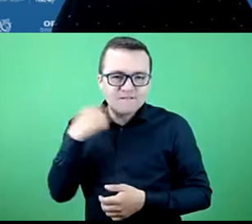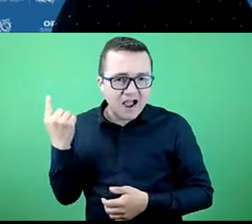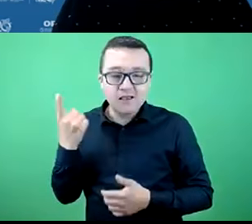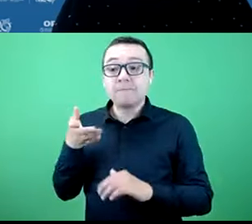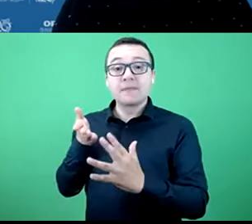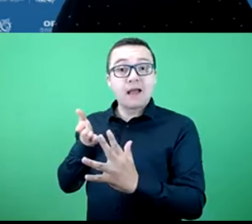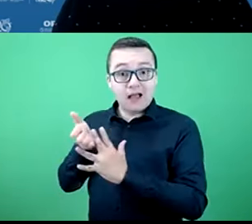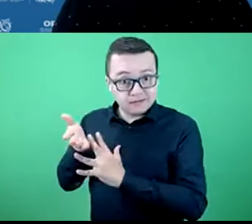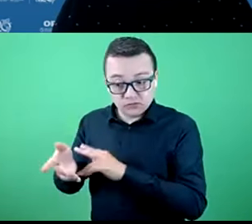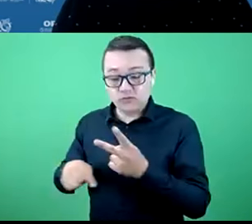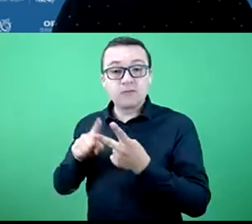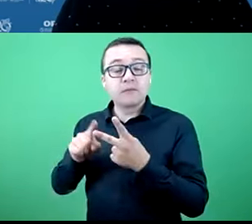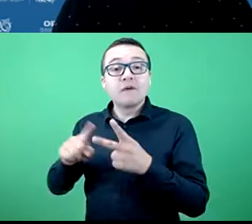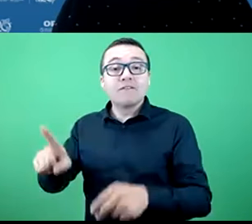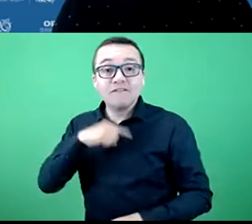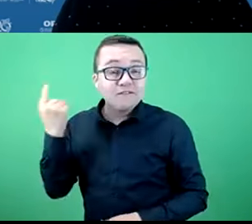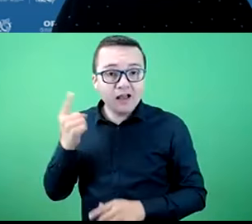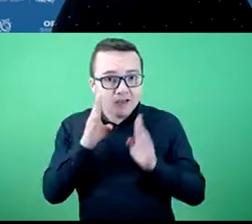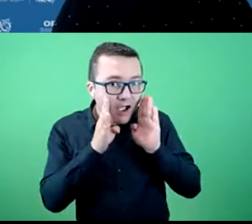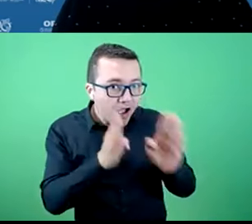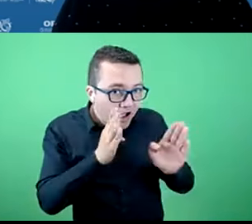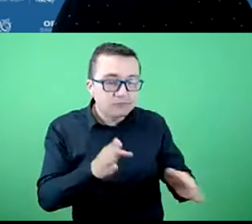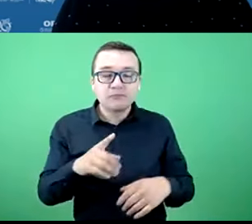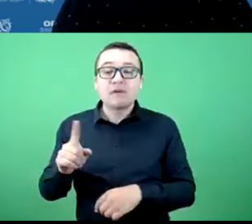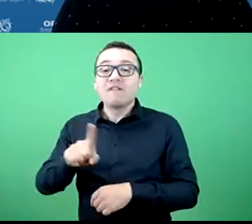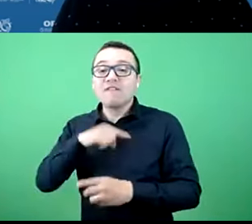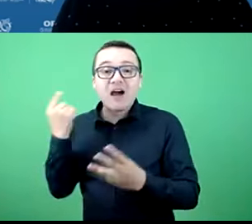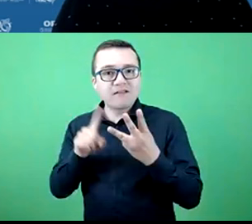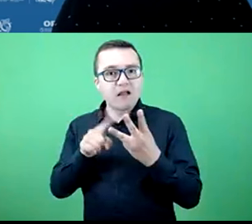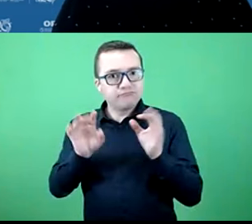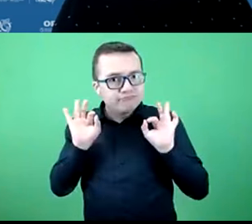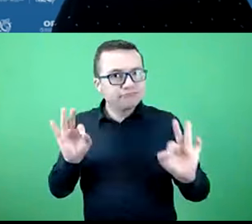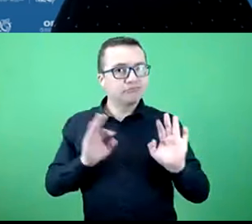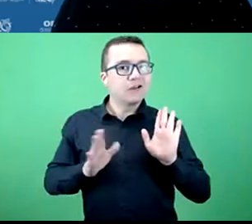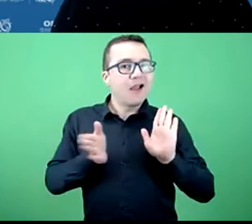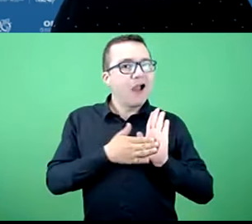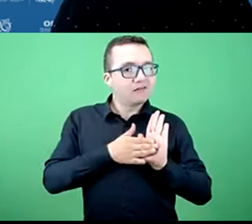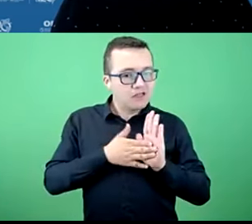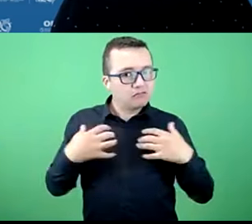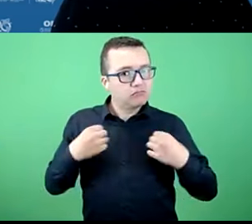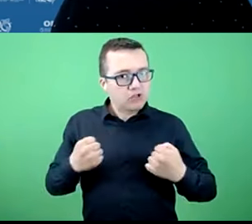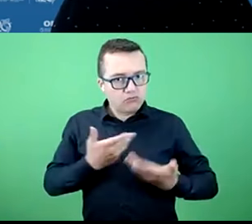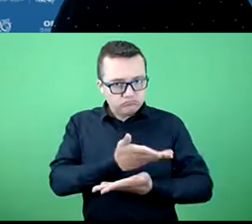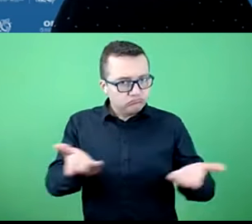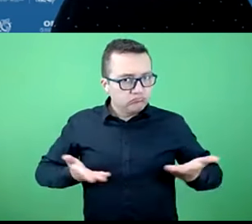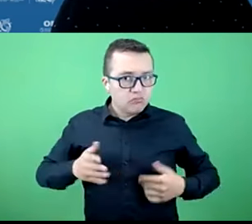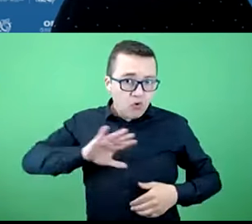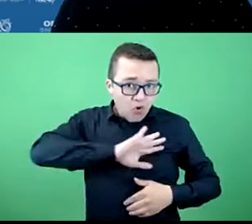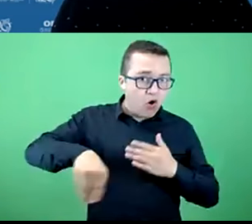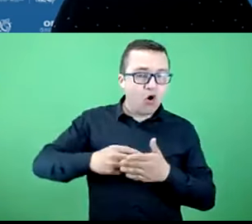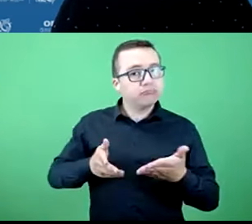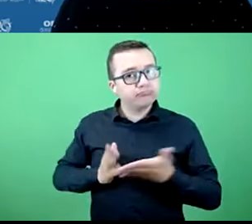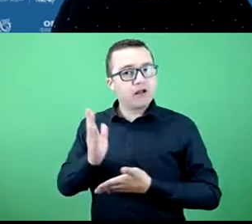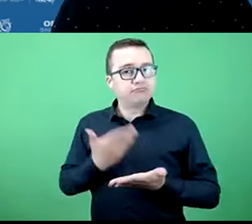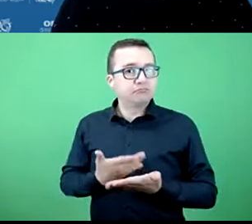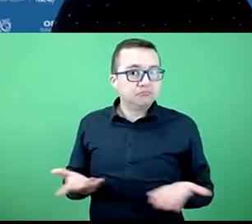failures in access to guarantee the right to health, and to which we all